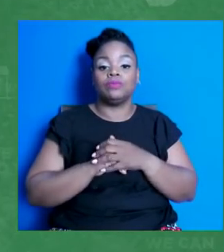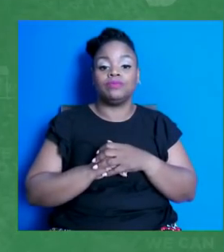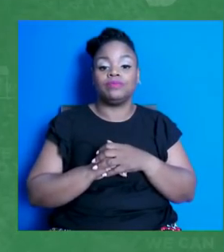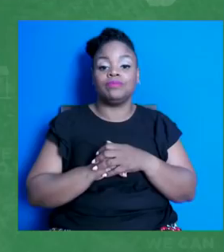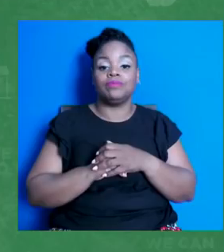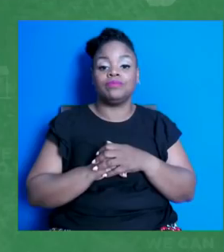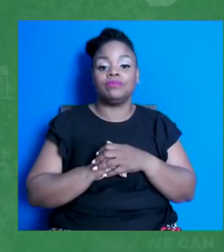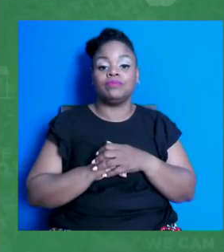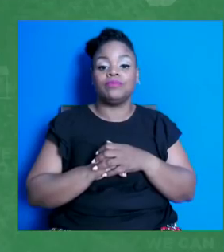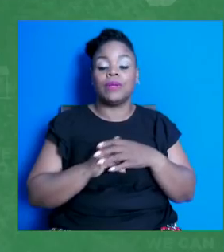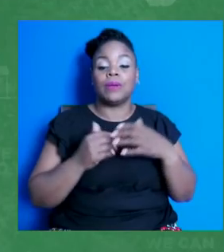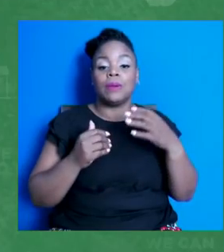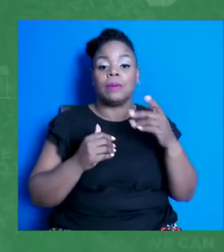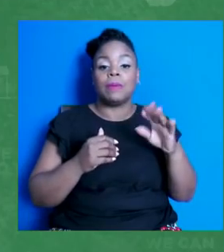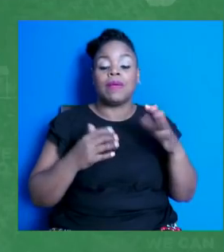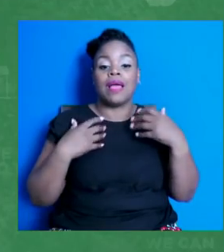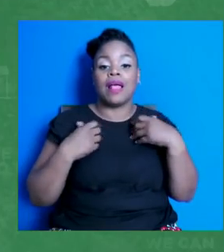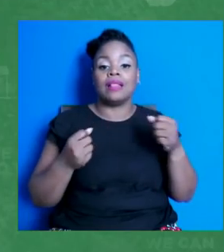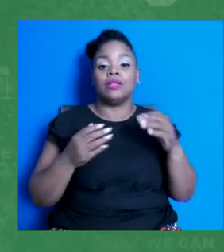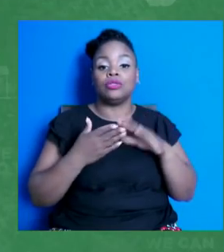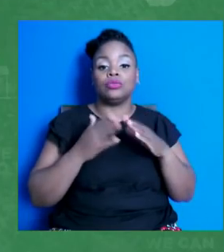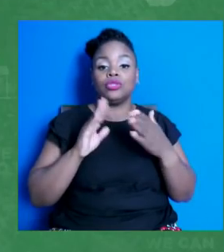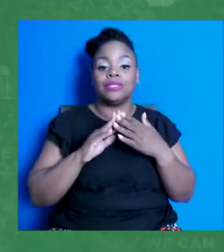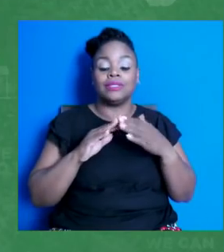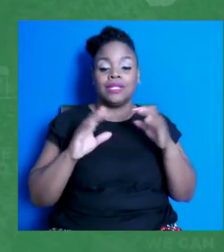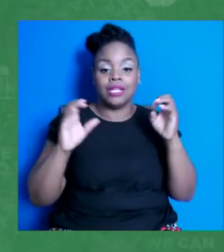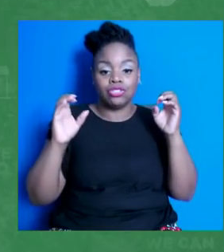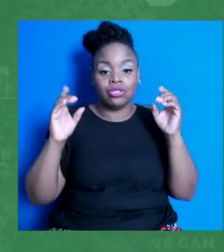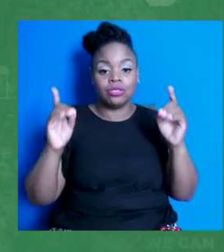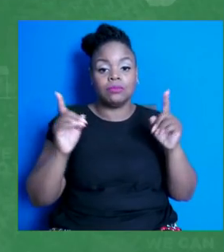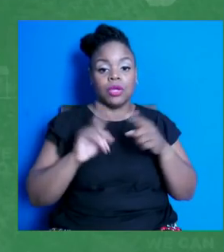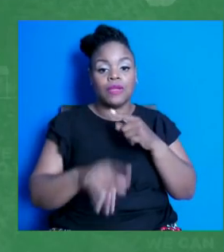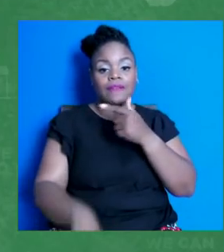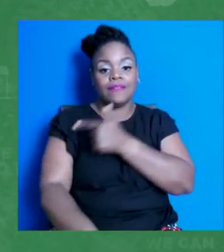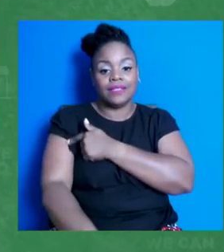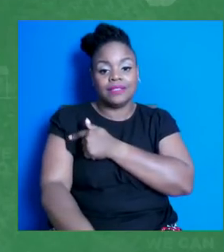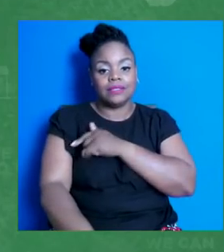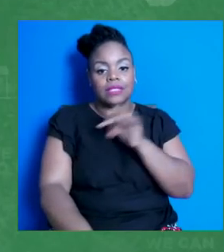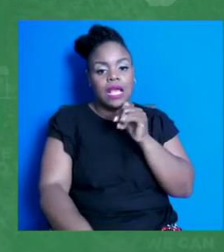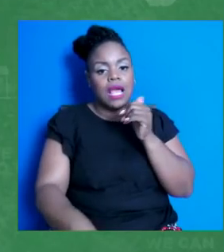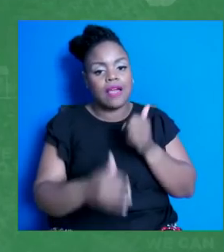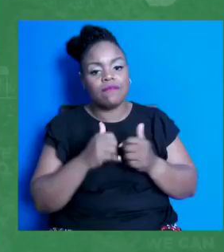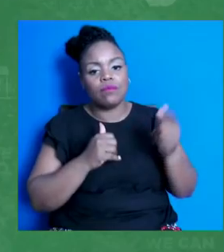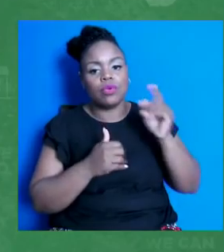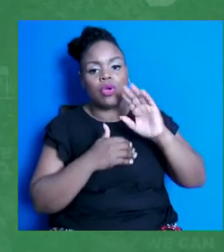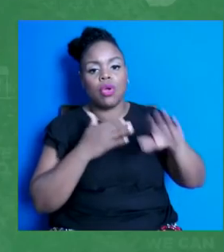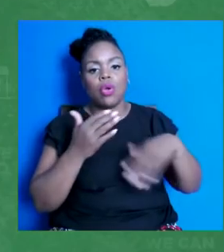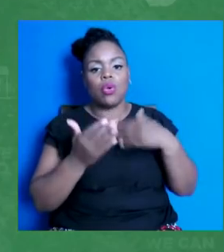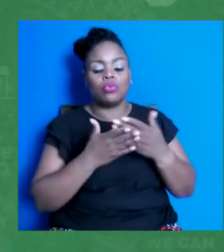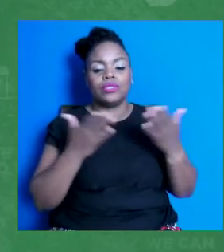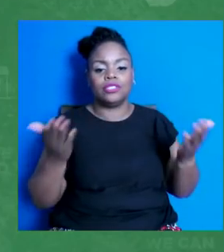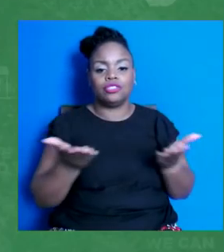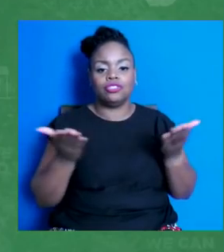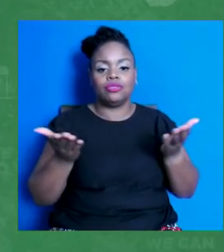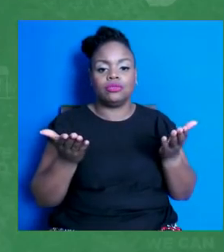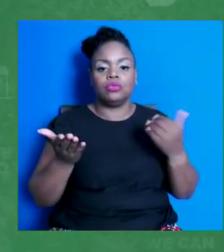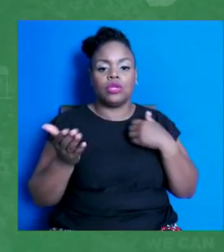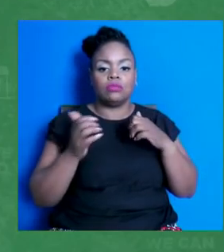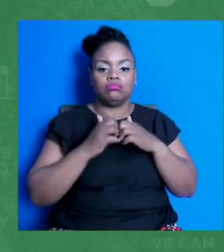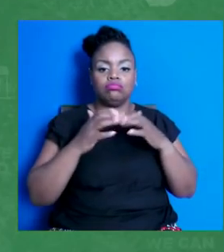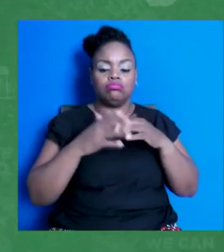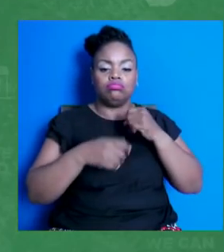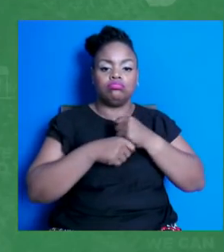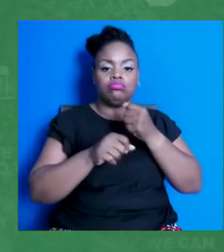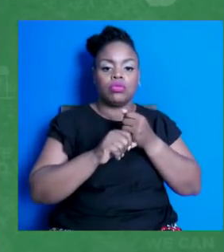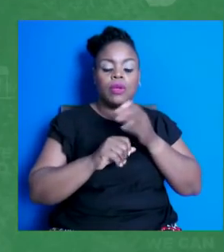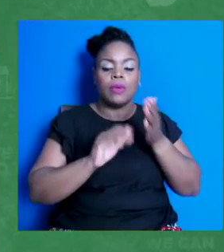teenagers about vaccines. And like everyone here, we're created and run solely by young people. And so vaccine's message really